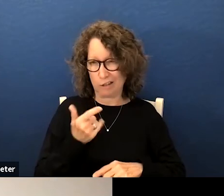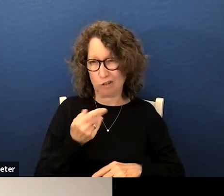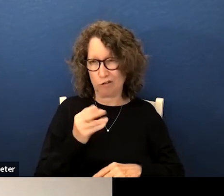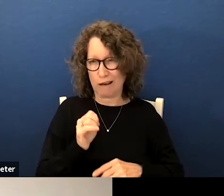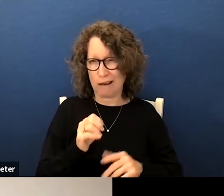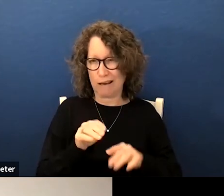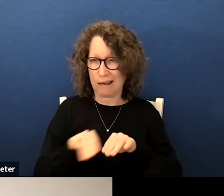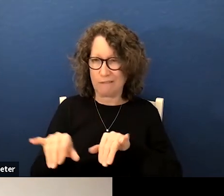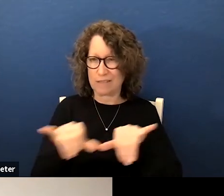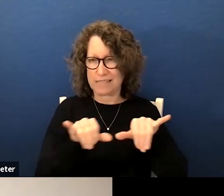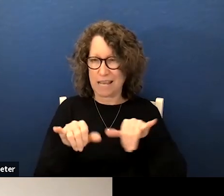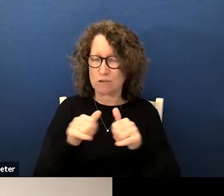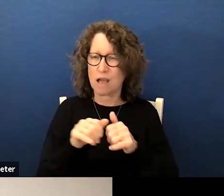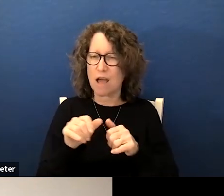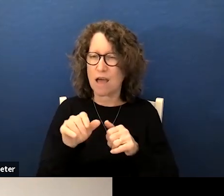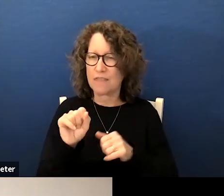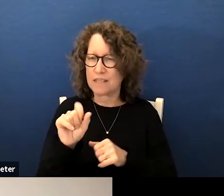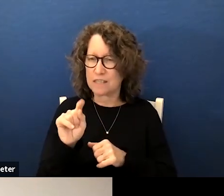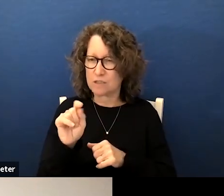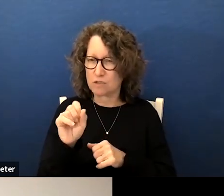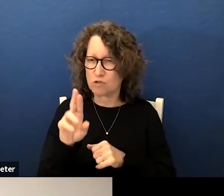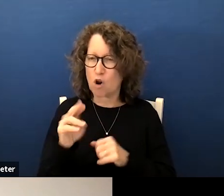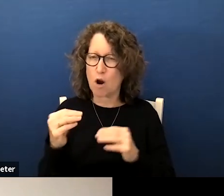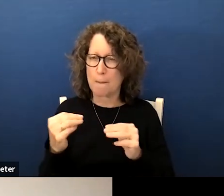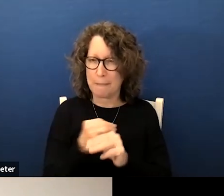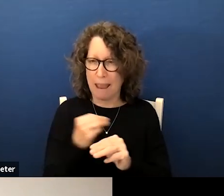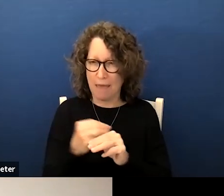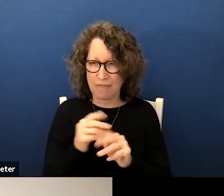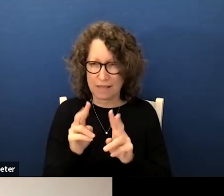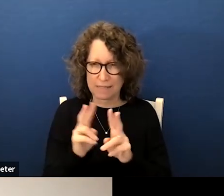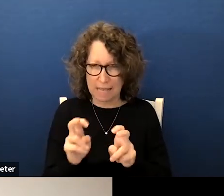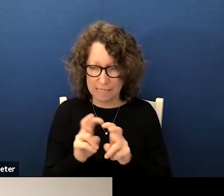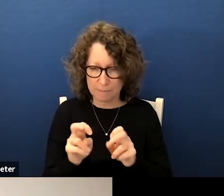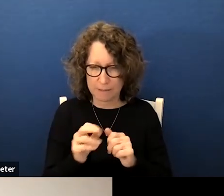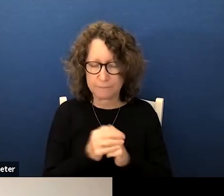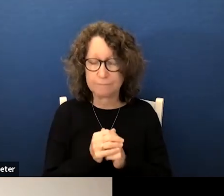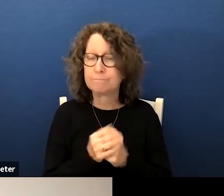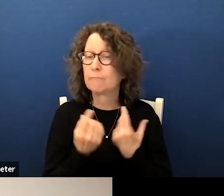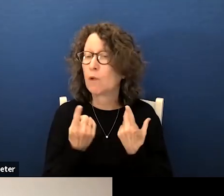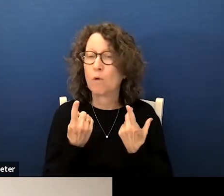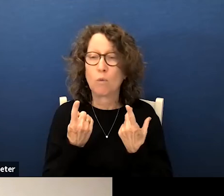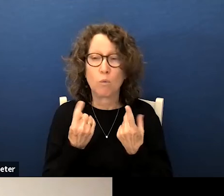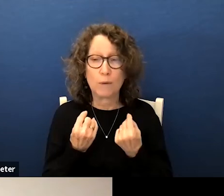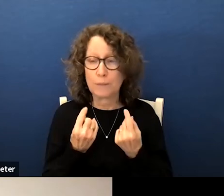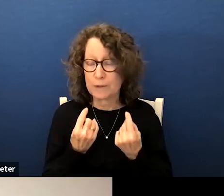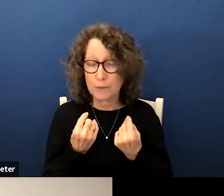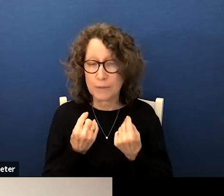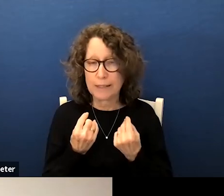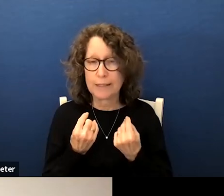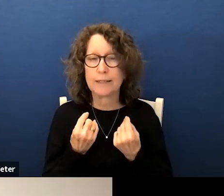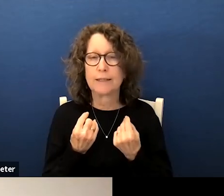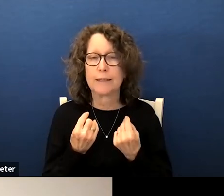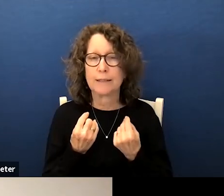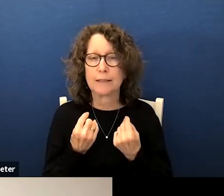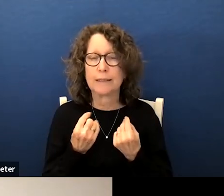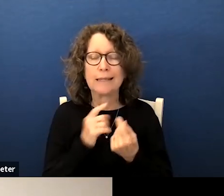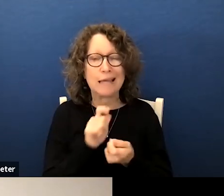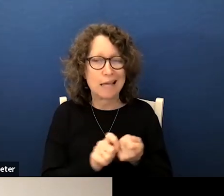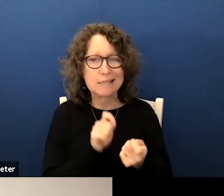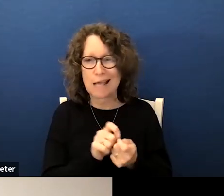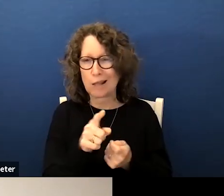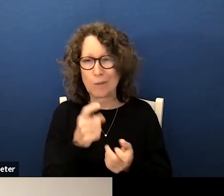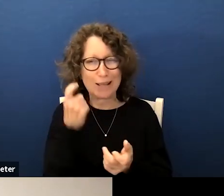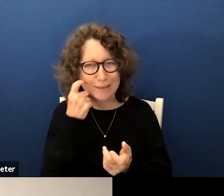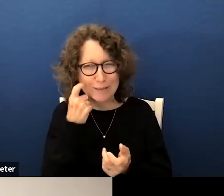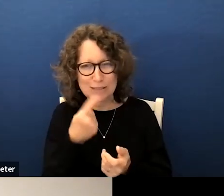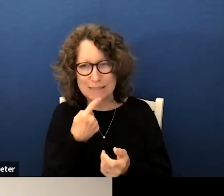level standards on the star math assessment and what are we doing yes exactly what you